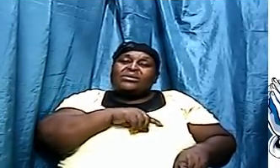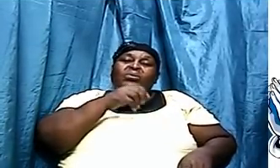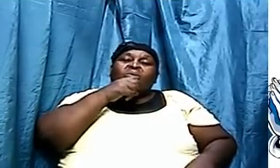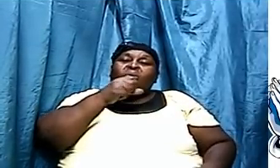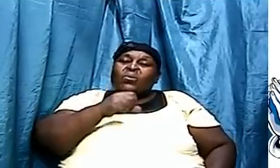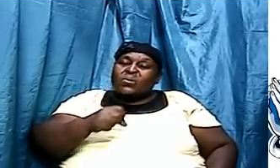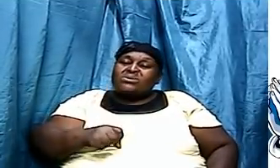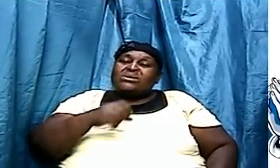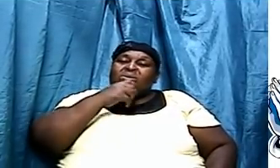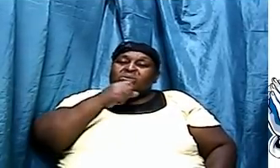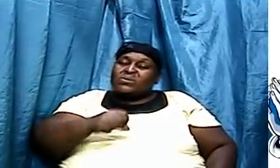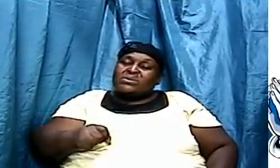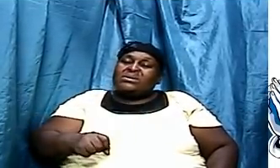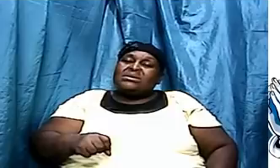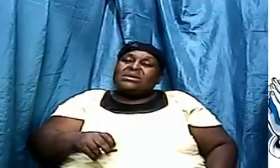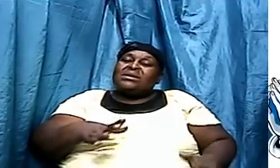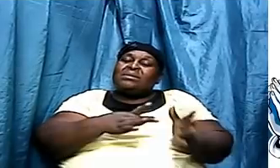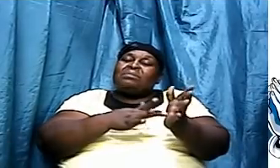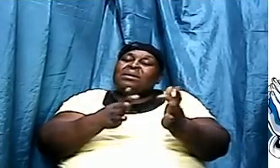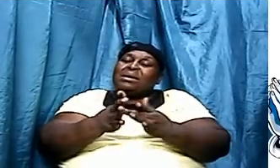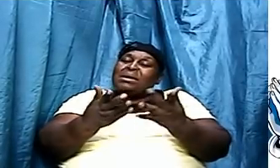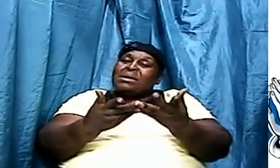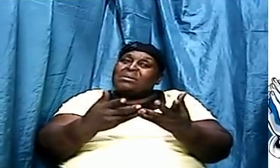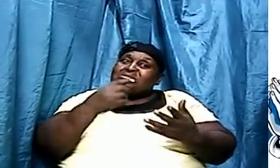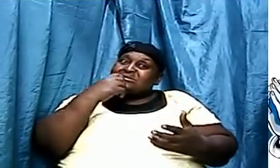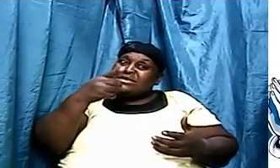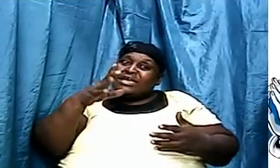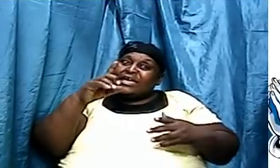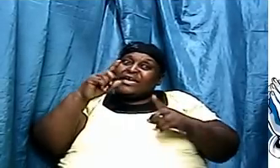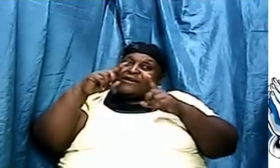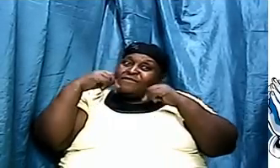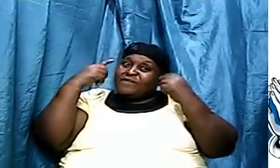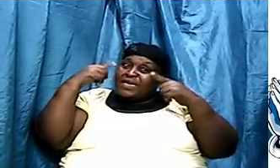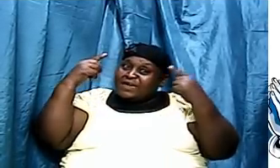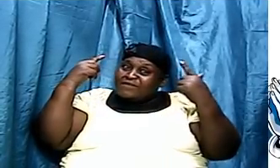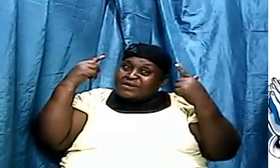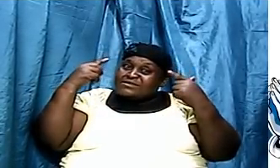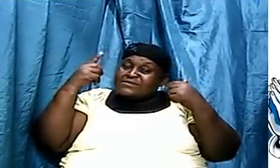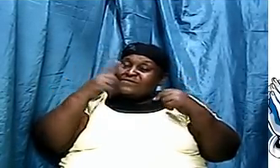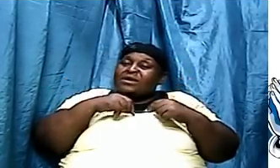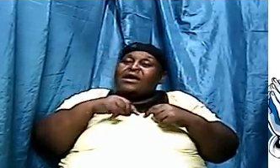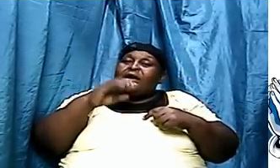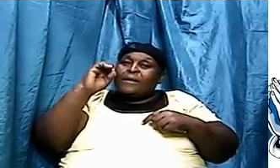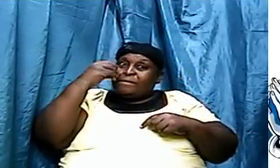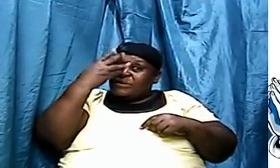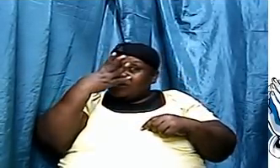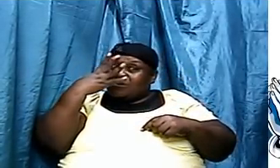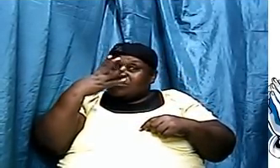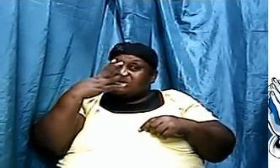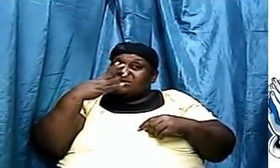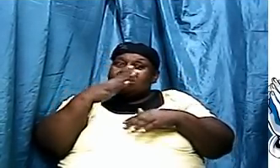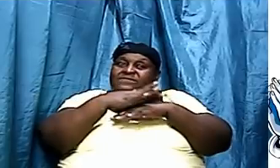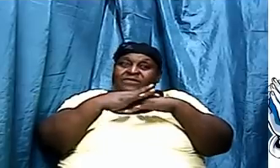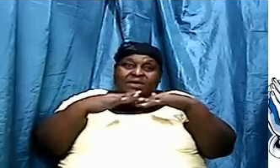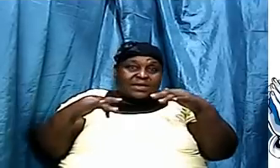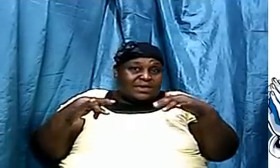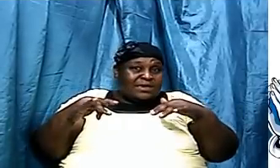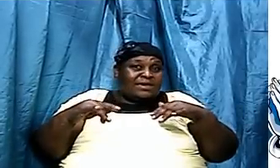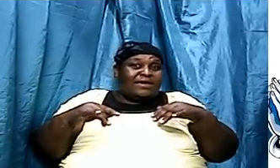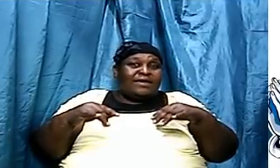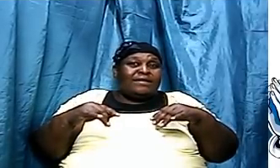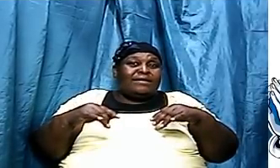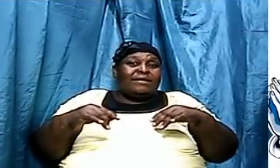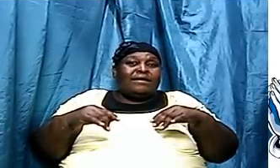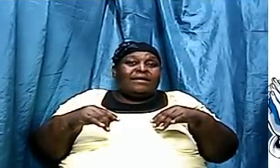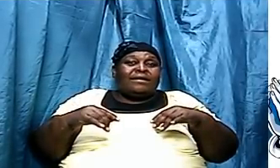favor is deceitful and beauty is vain but a woman that fears the Lord she shall be praised if you hold on to your beauty and think it is forever a